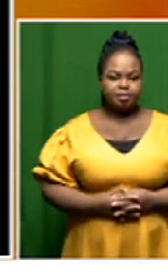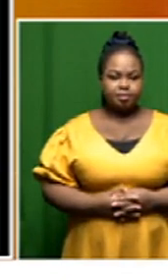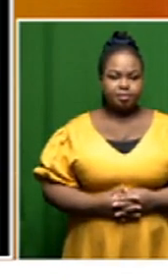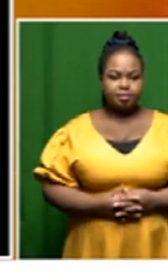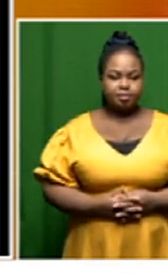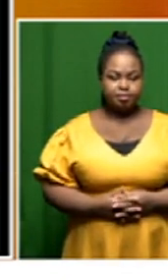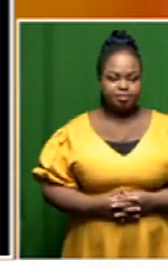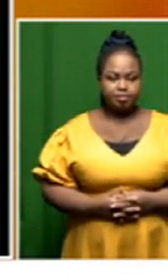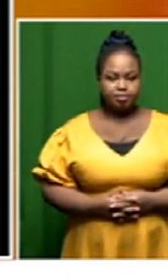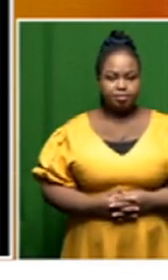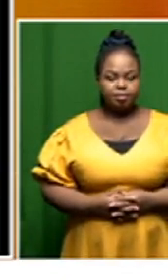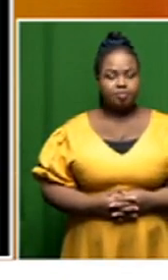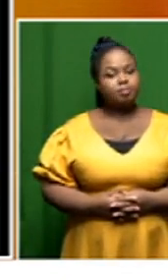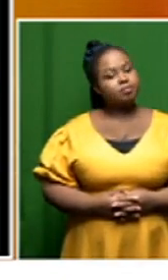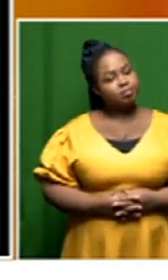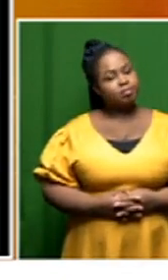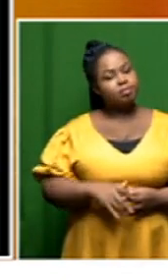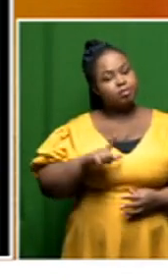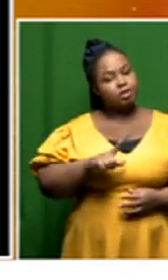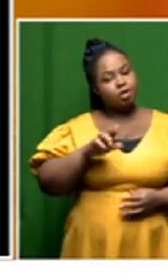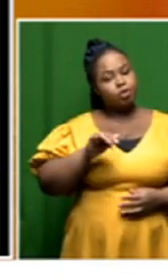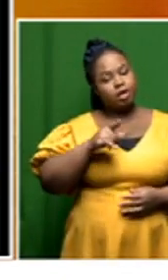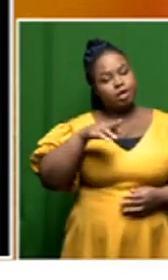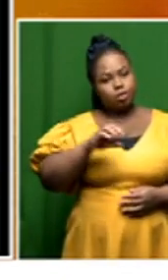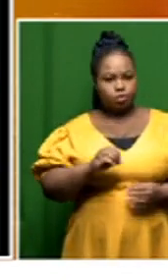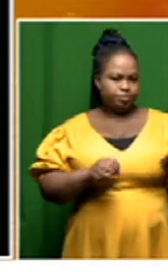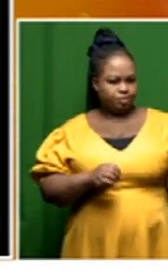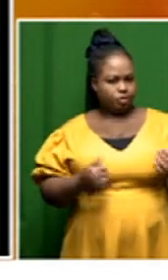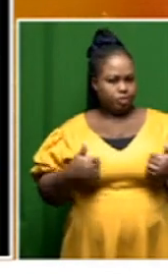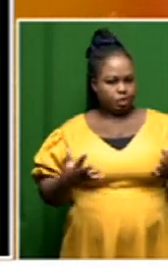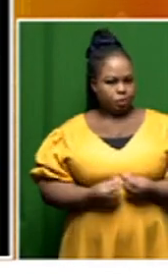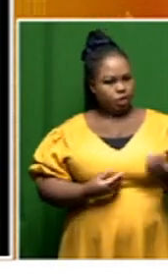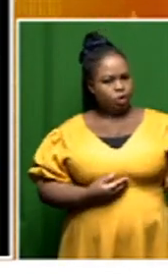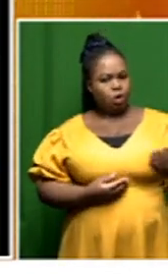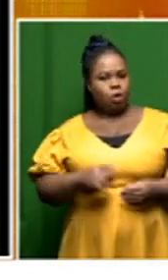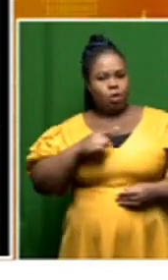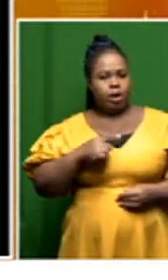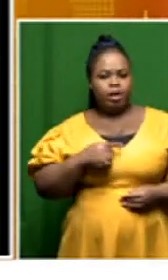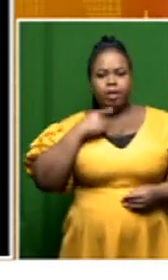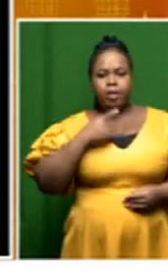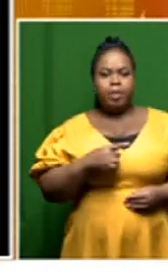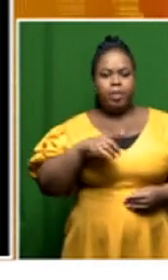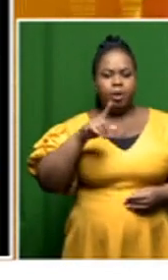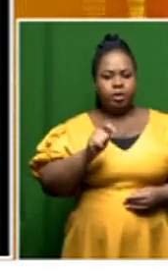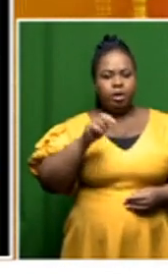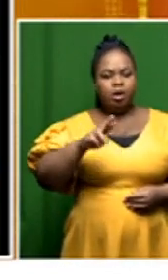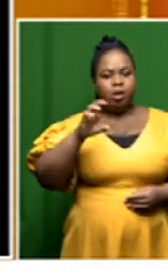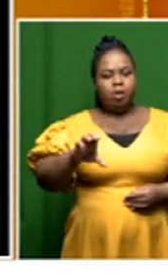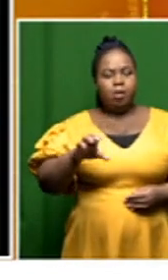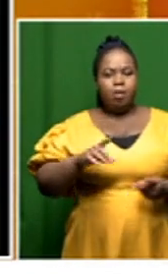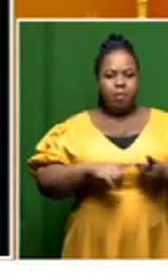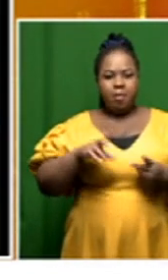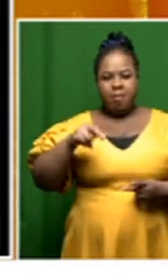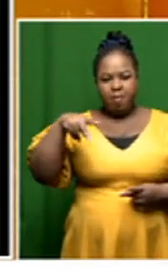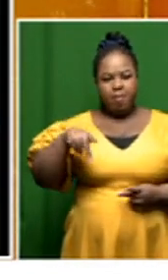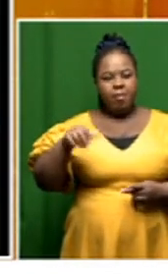so lucanio if i could start with you you know we were told of course that uh the trs uh the the npa